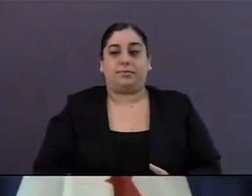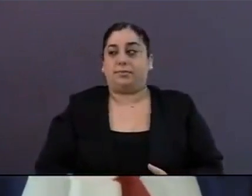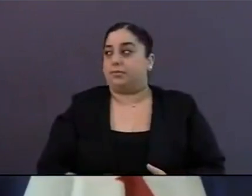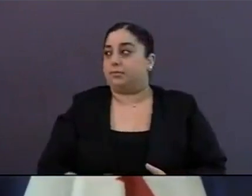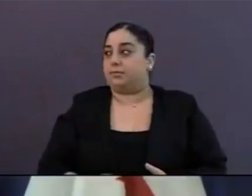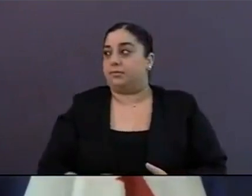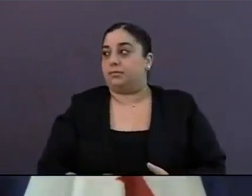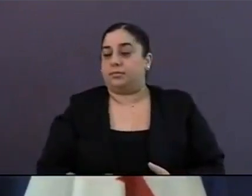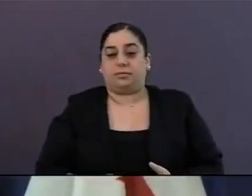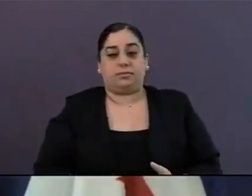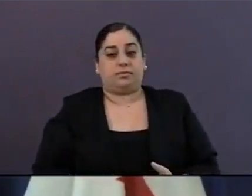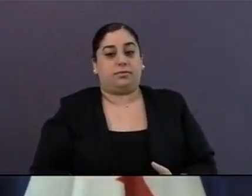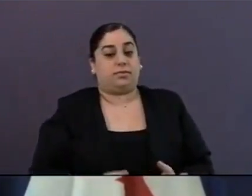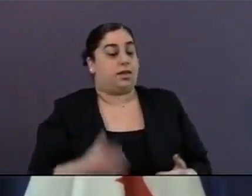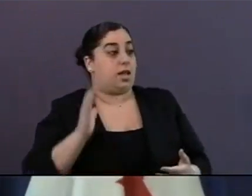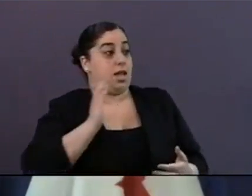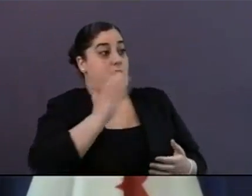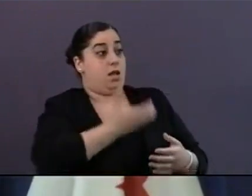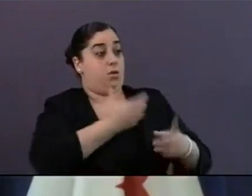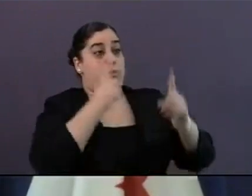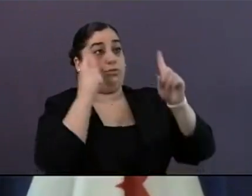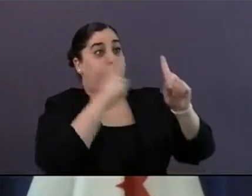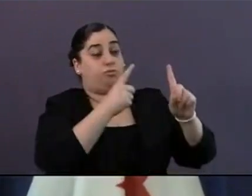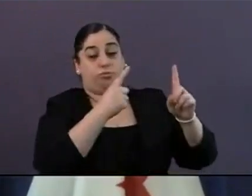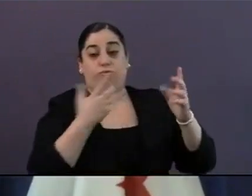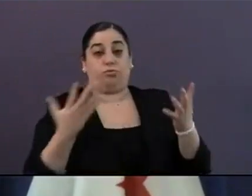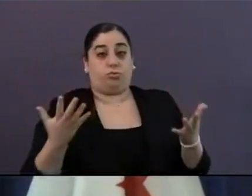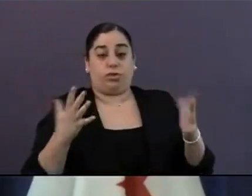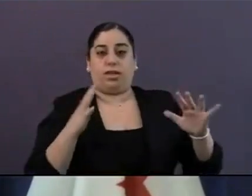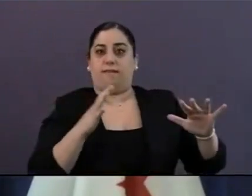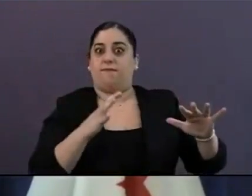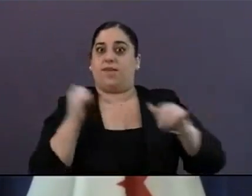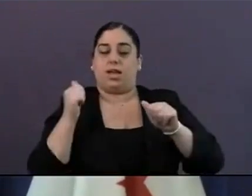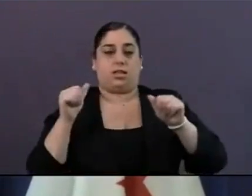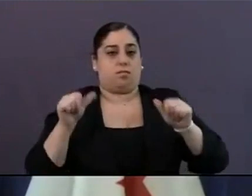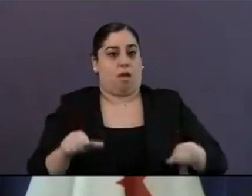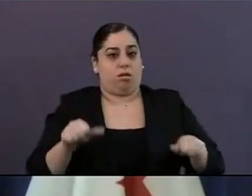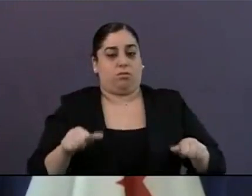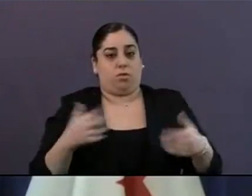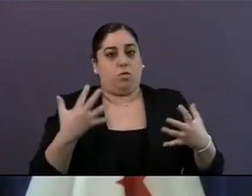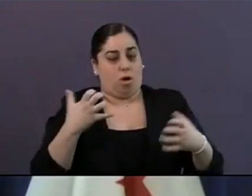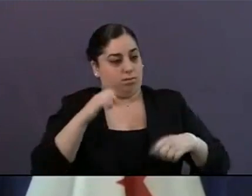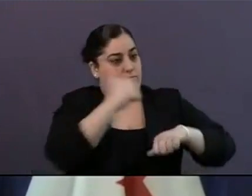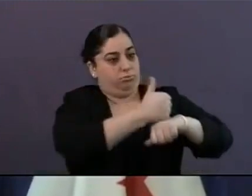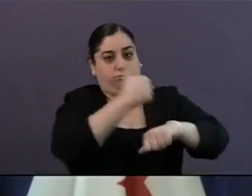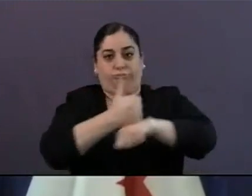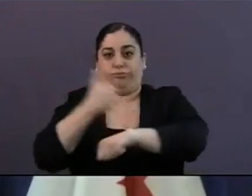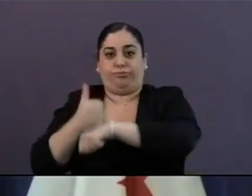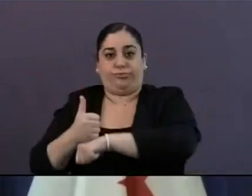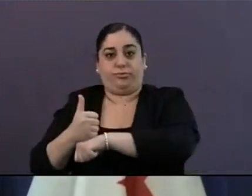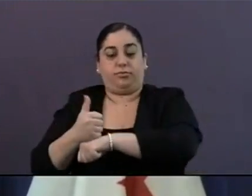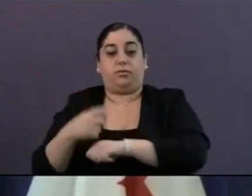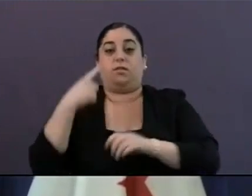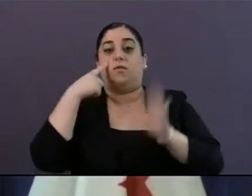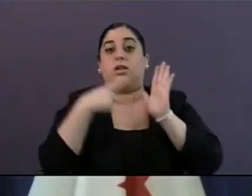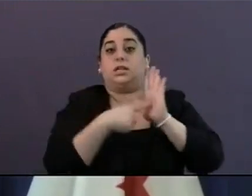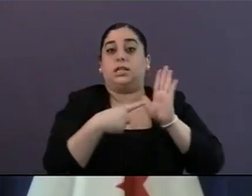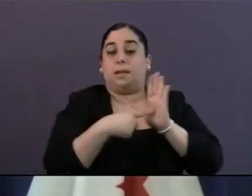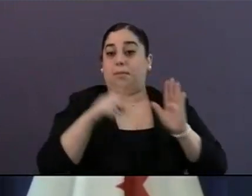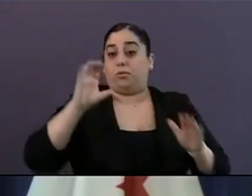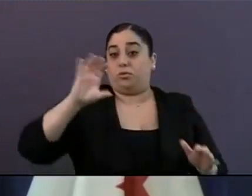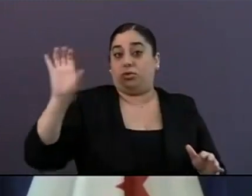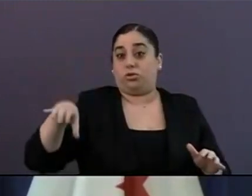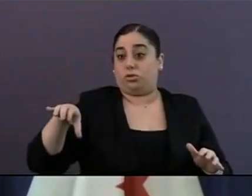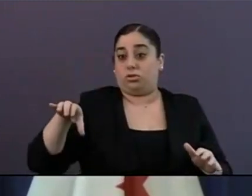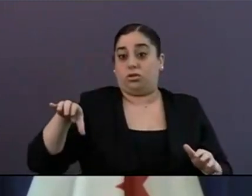The intent is to move as fast as possible, and a good example of this is in Chicago. We've actually already doubled